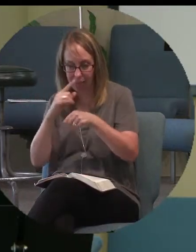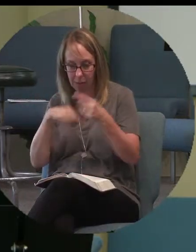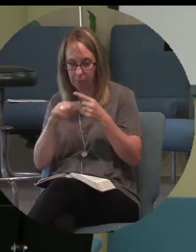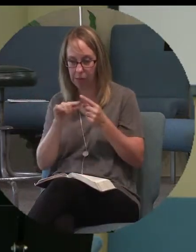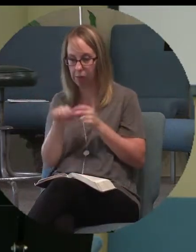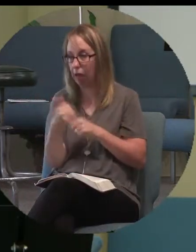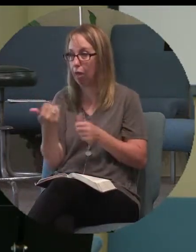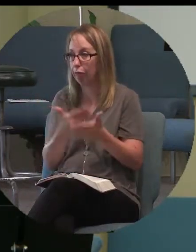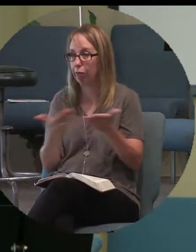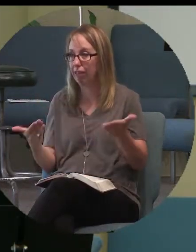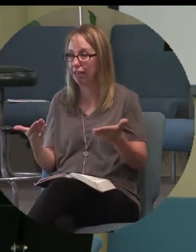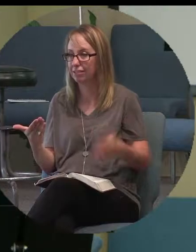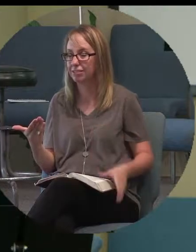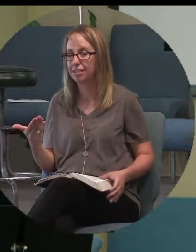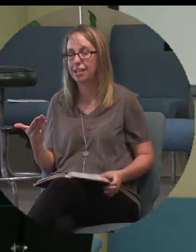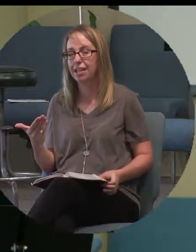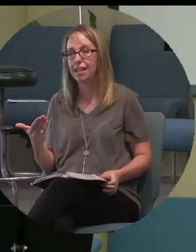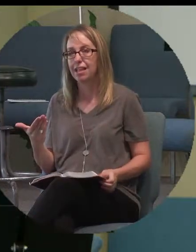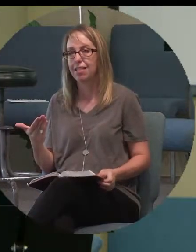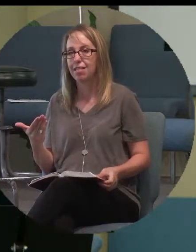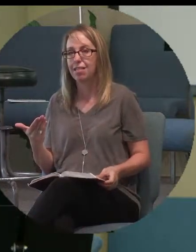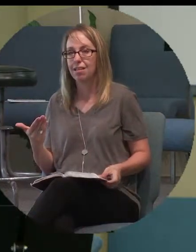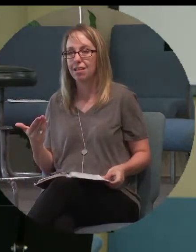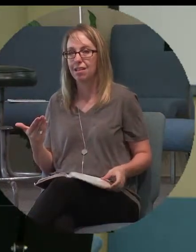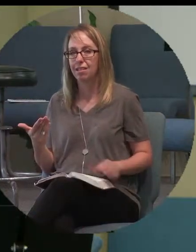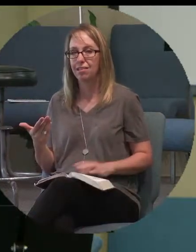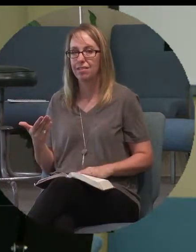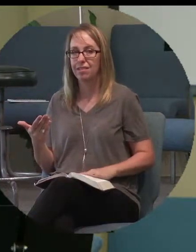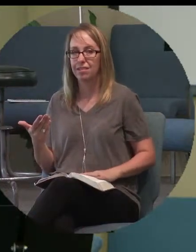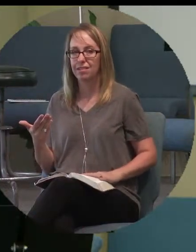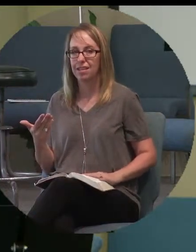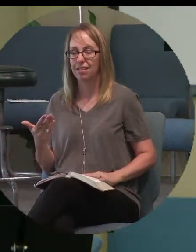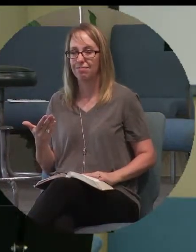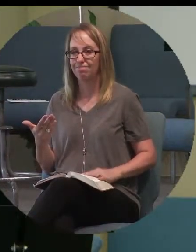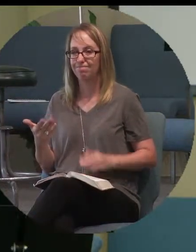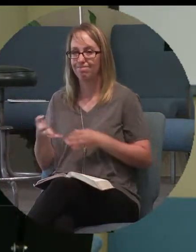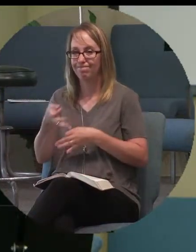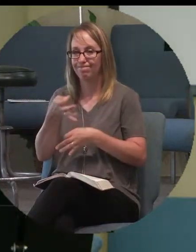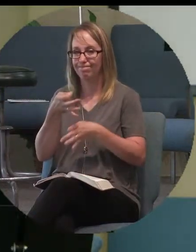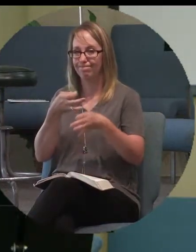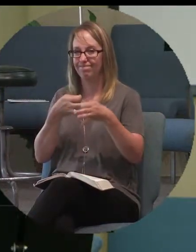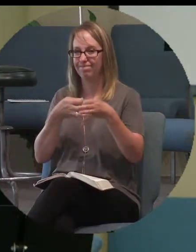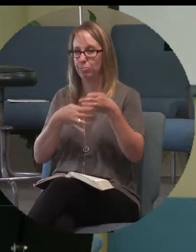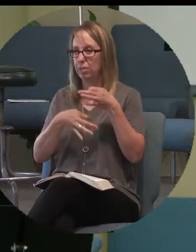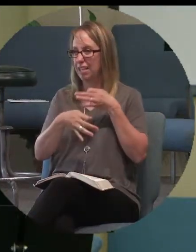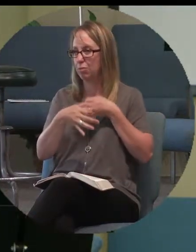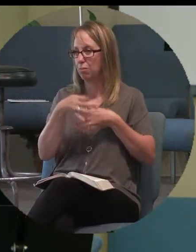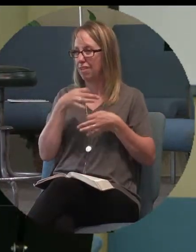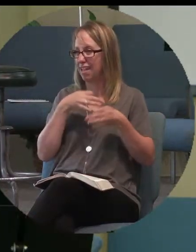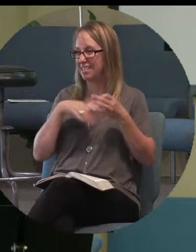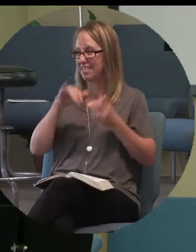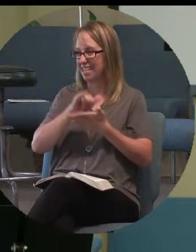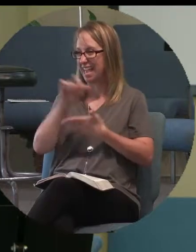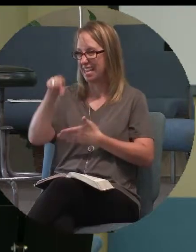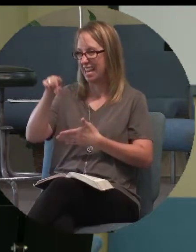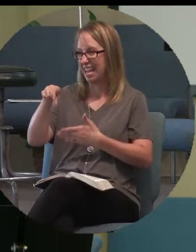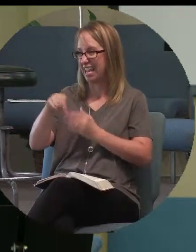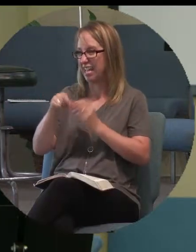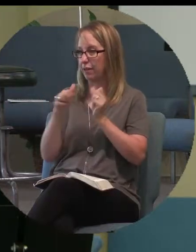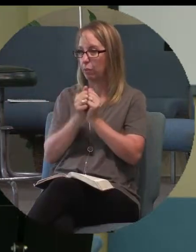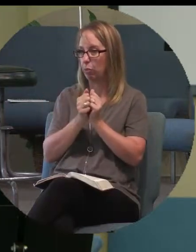that need with stuff. Or with people,